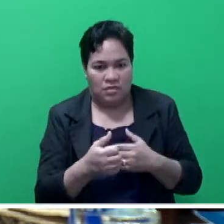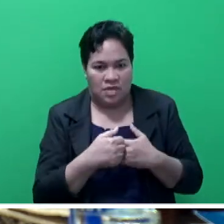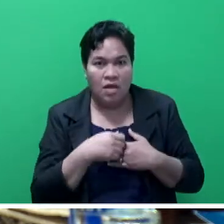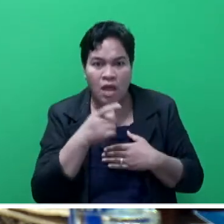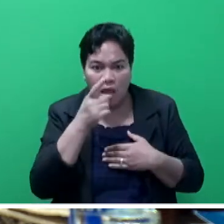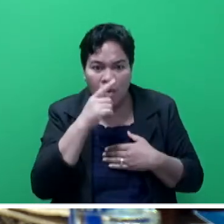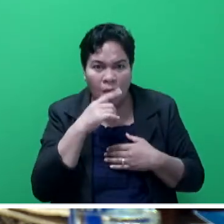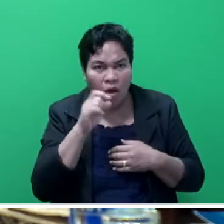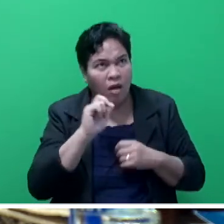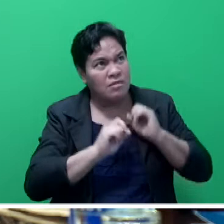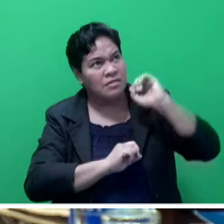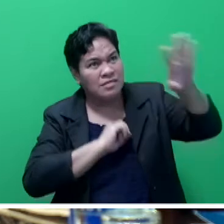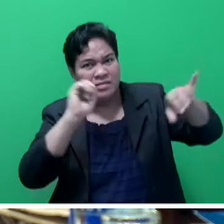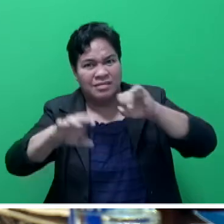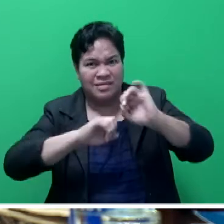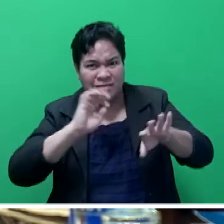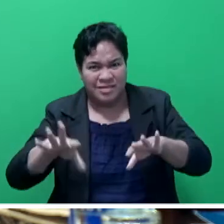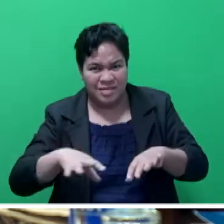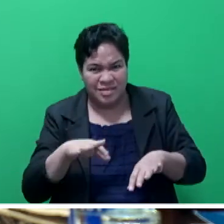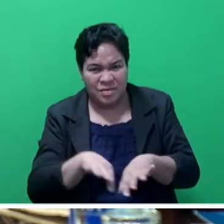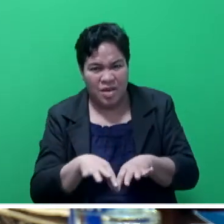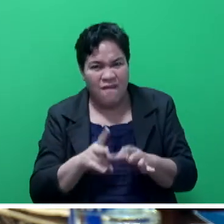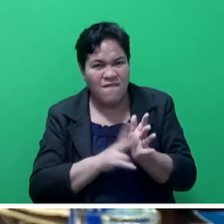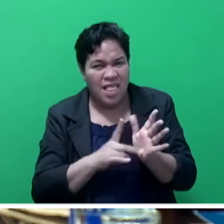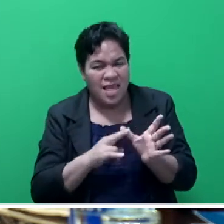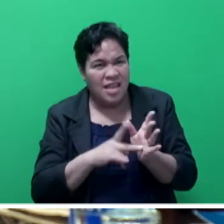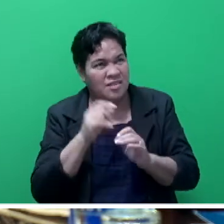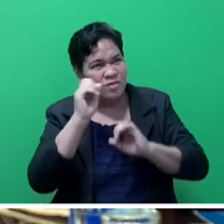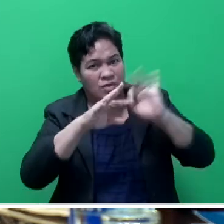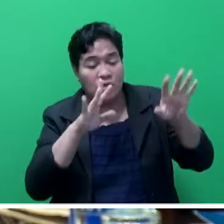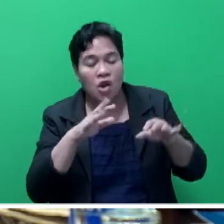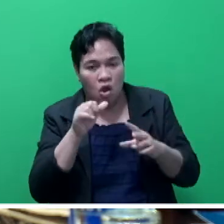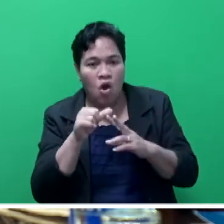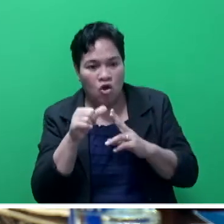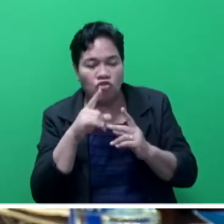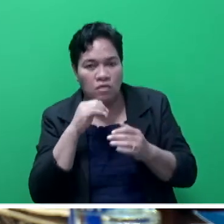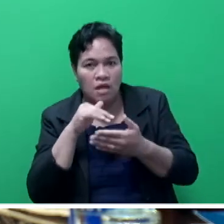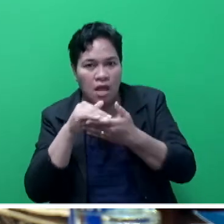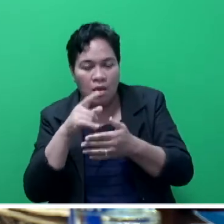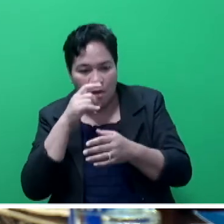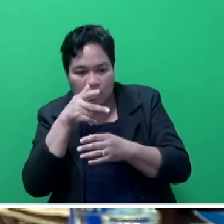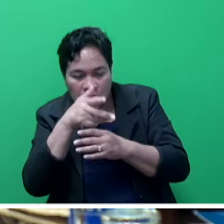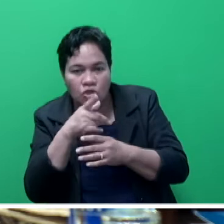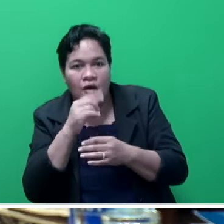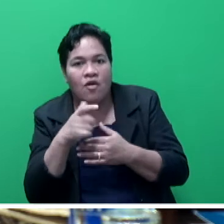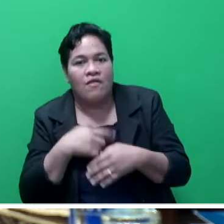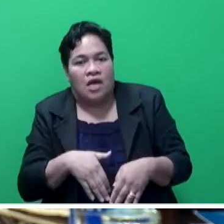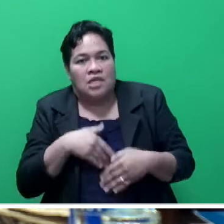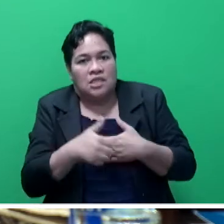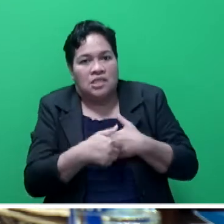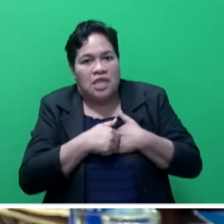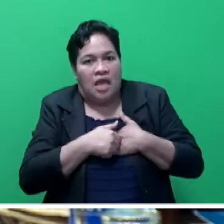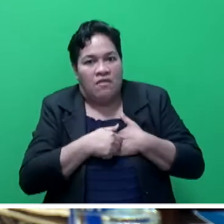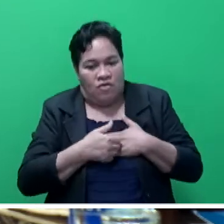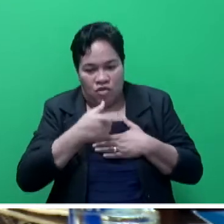in towns and cities. These cameras also increase people's perception of safety and the use of public